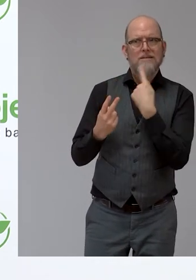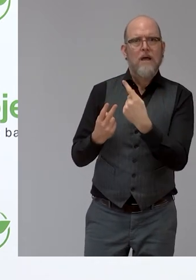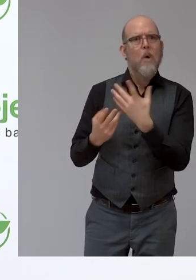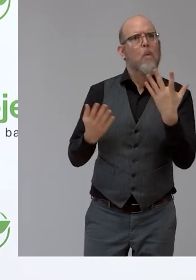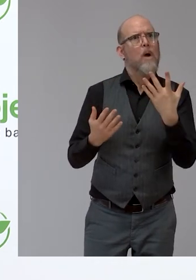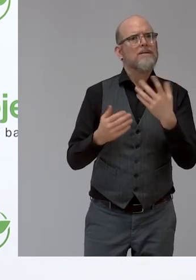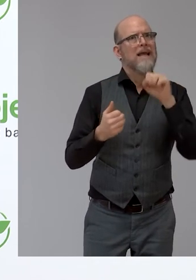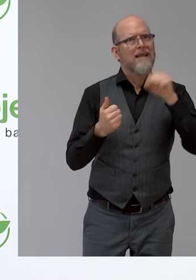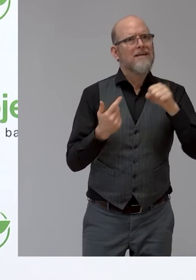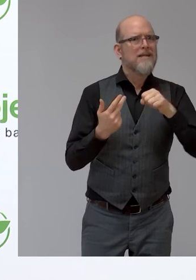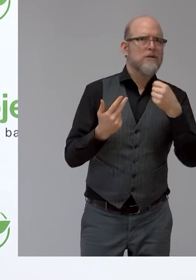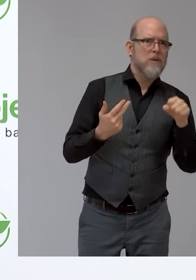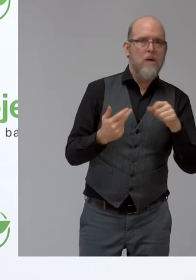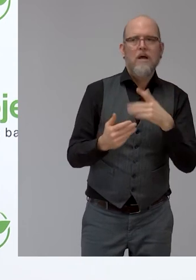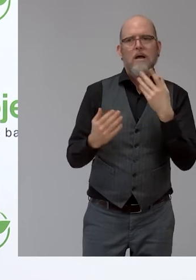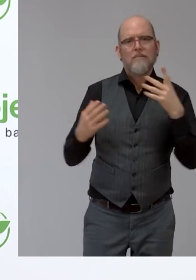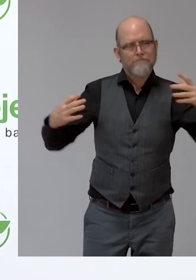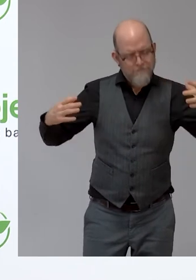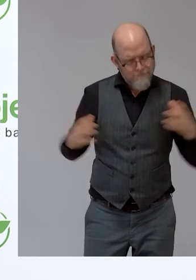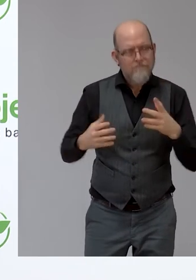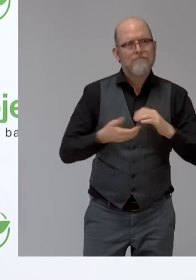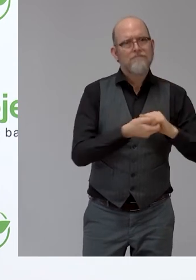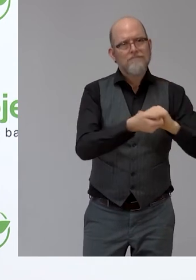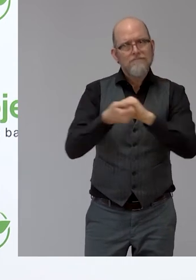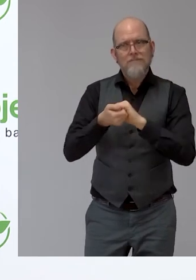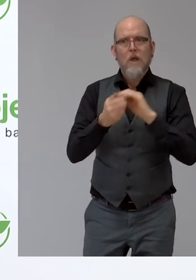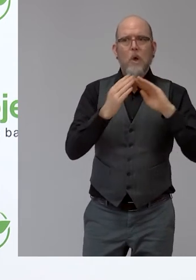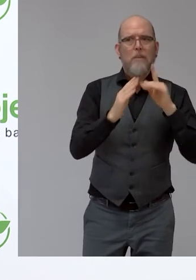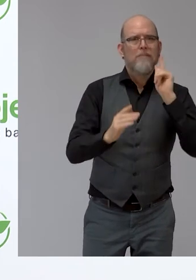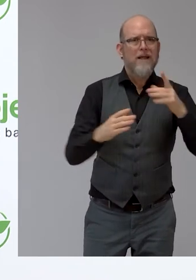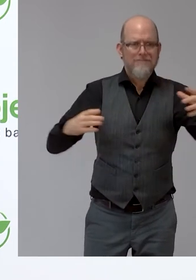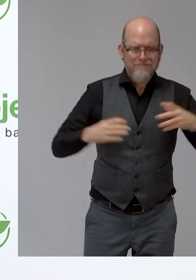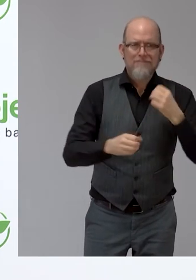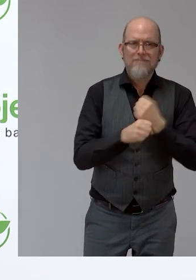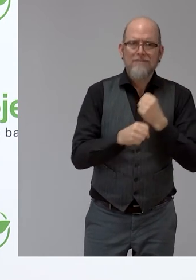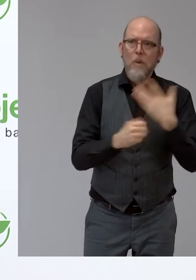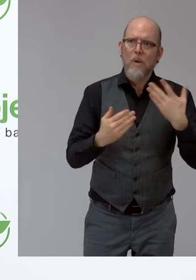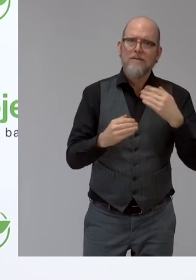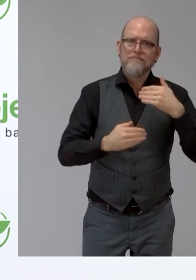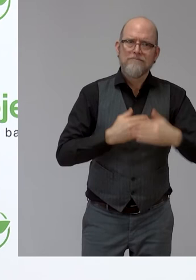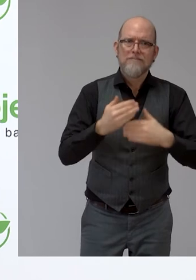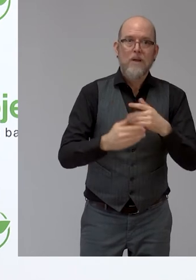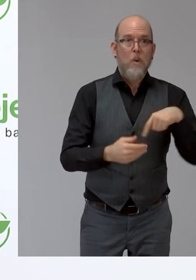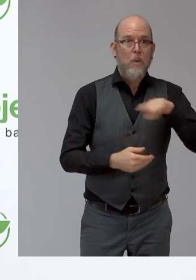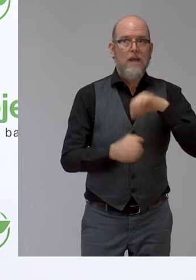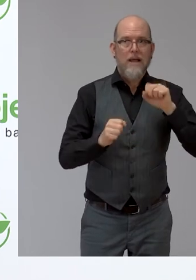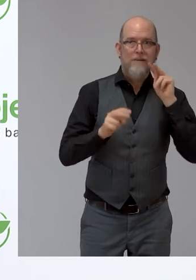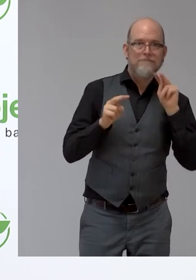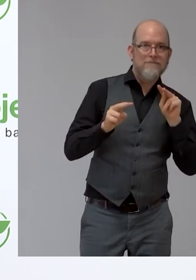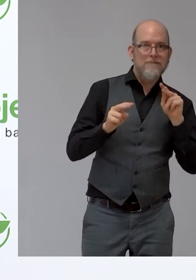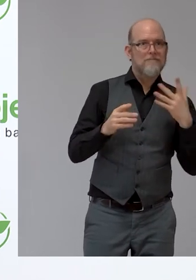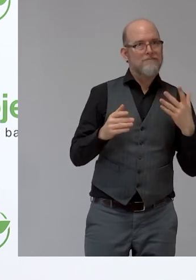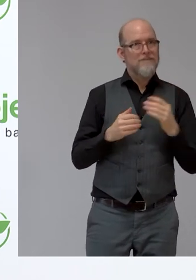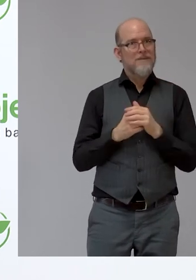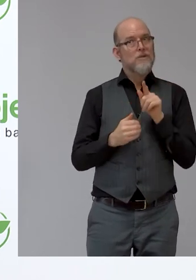and creating groups and communities of people that work together to create those solutions for people with disabilities in high